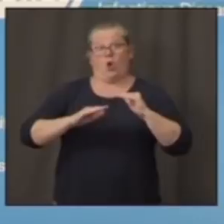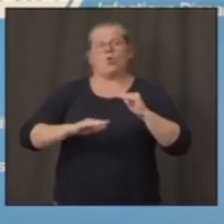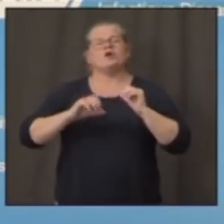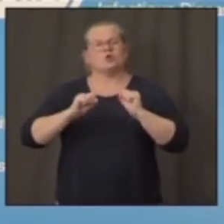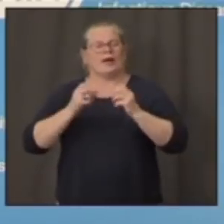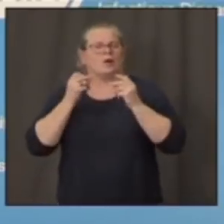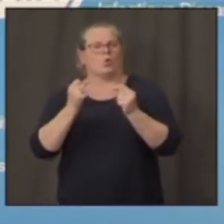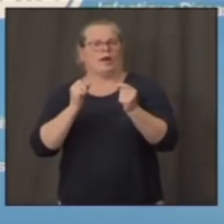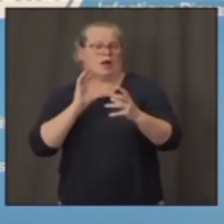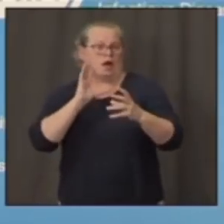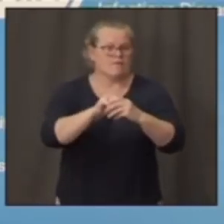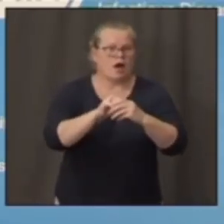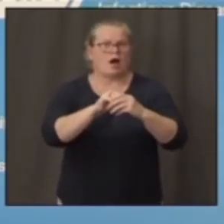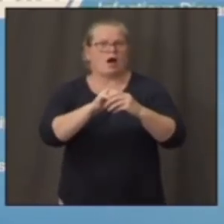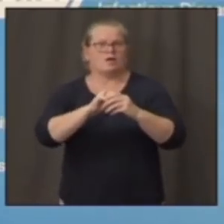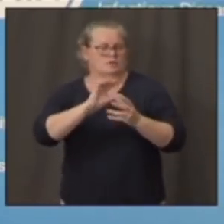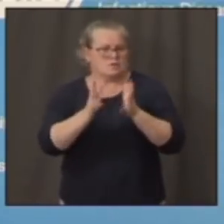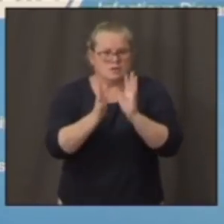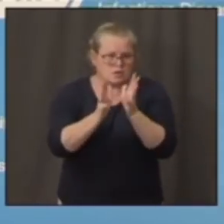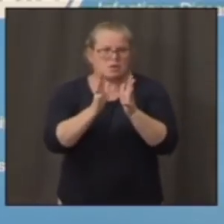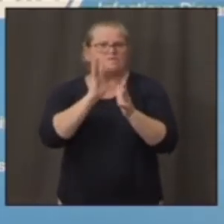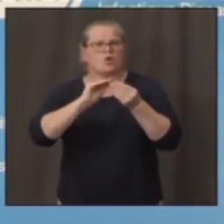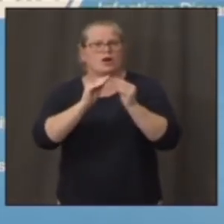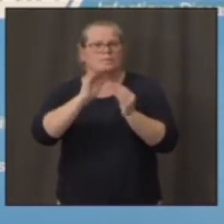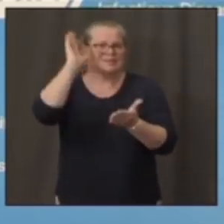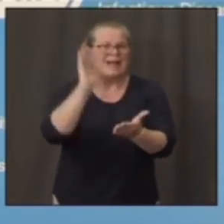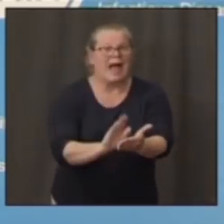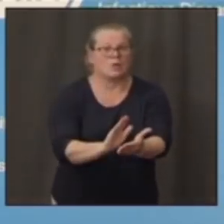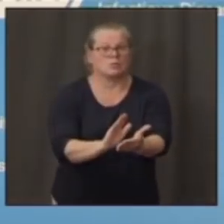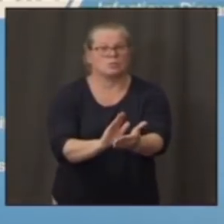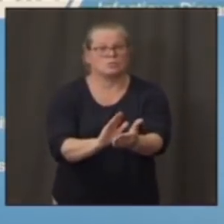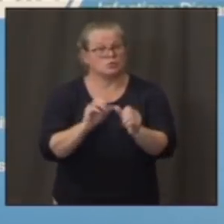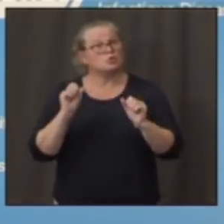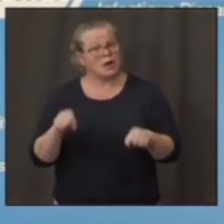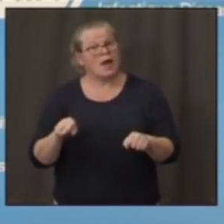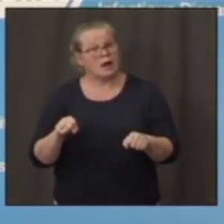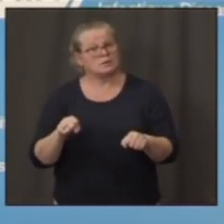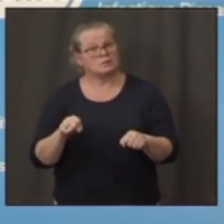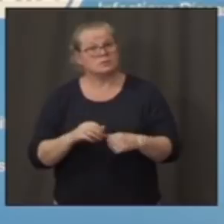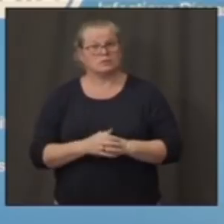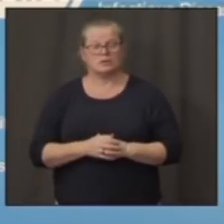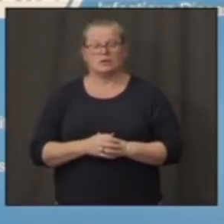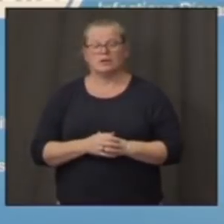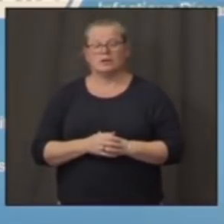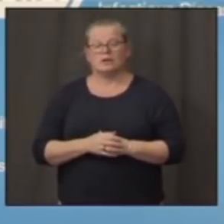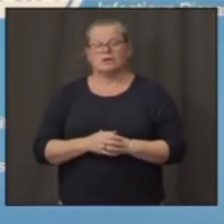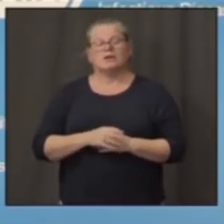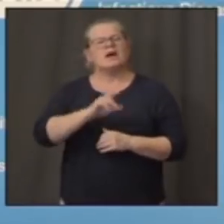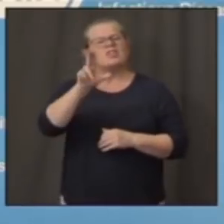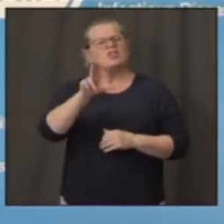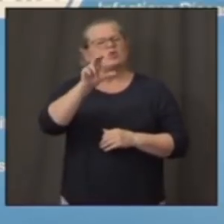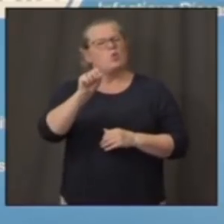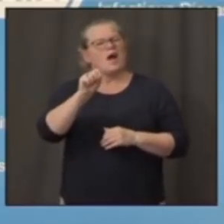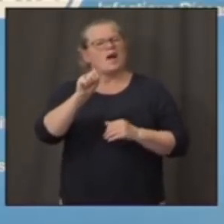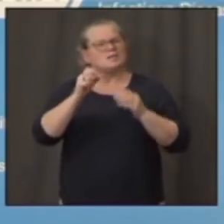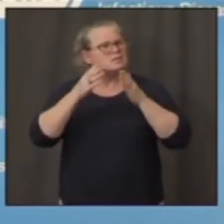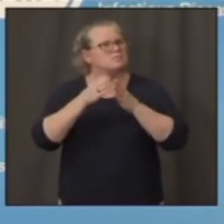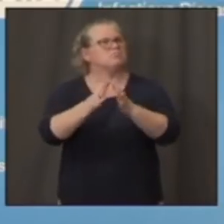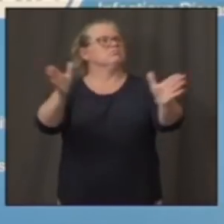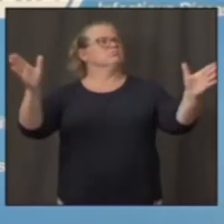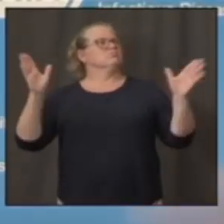down. You know, when you look at it as a country, as I mentioned in my very brief opening remarks,